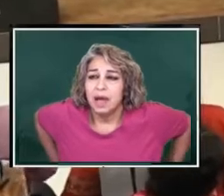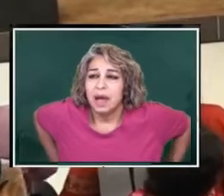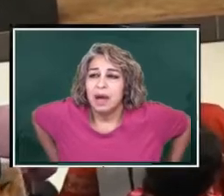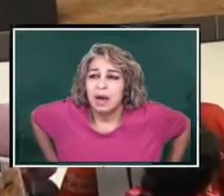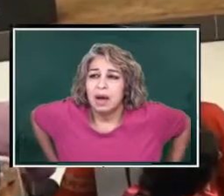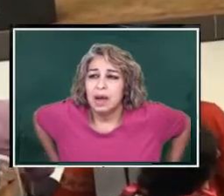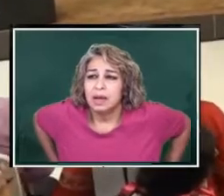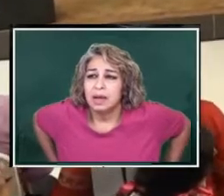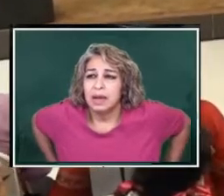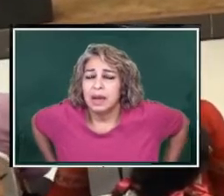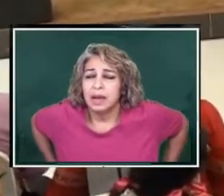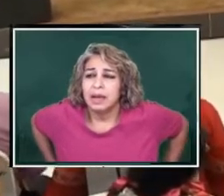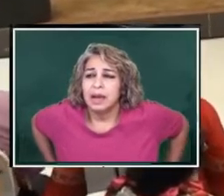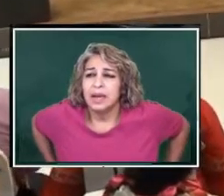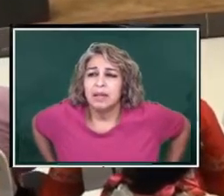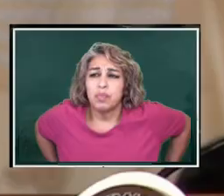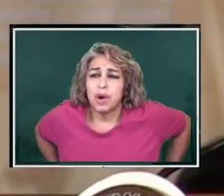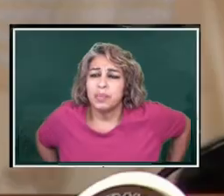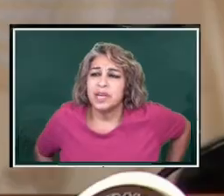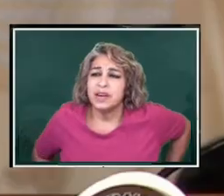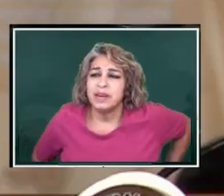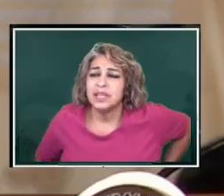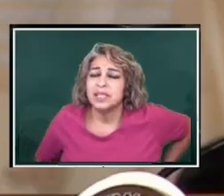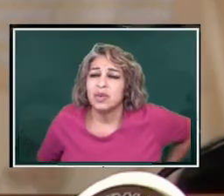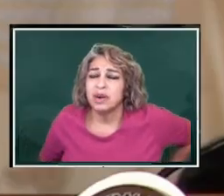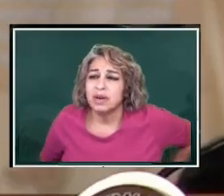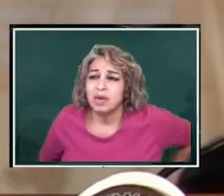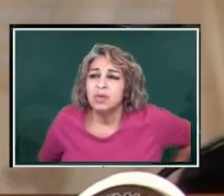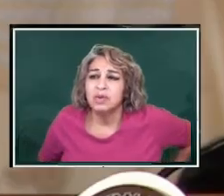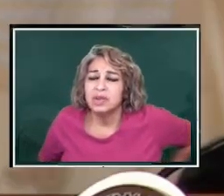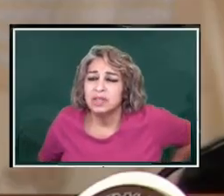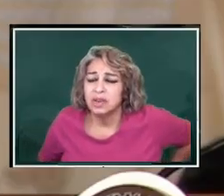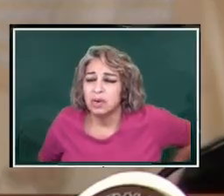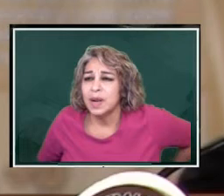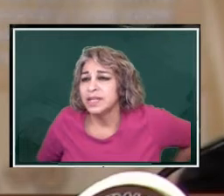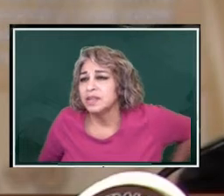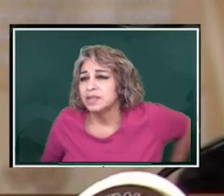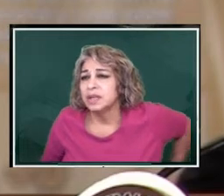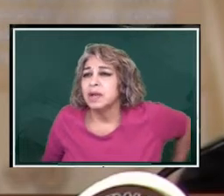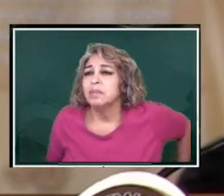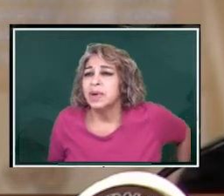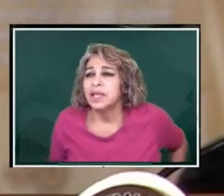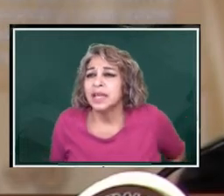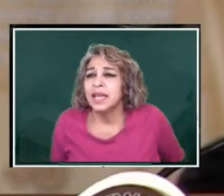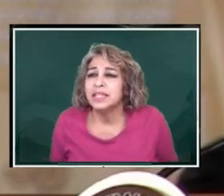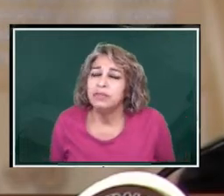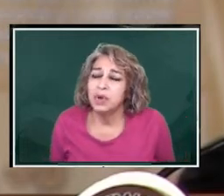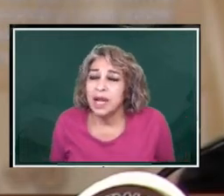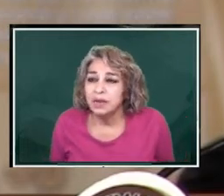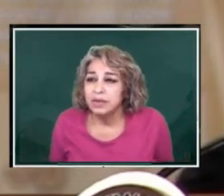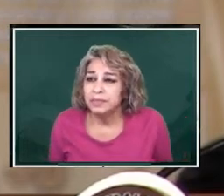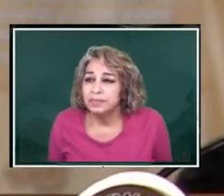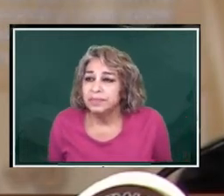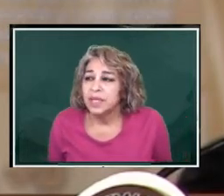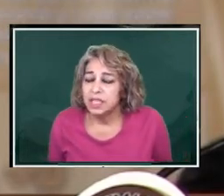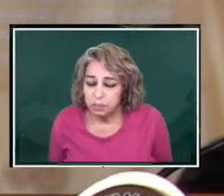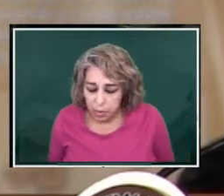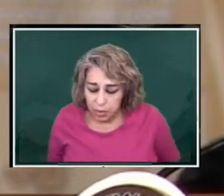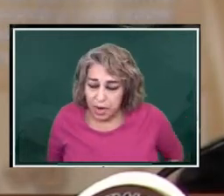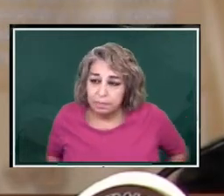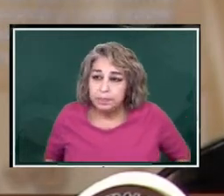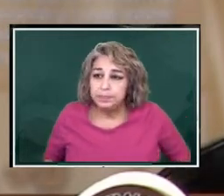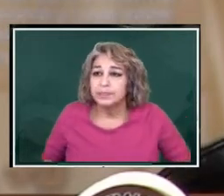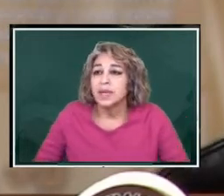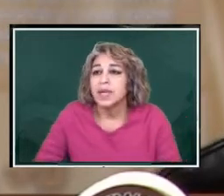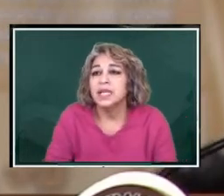uh, uh, uh, little proprietaries or owners or renters. But in the case of Durango, this